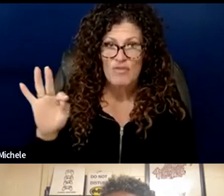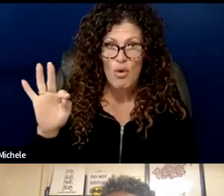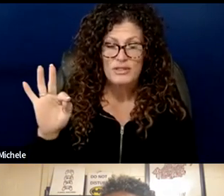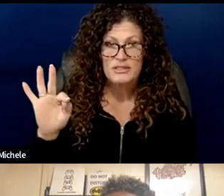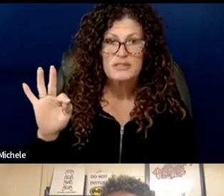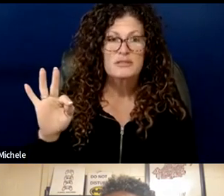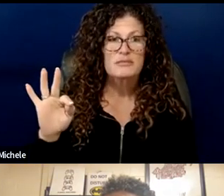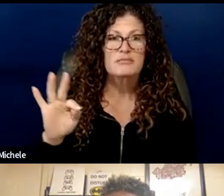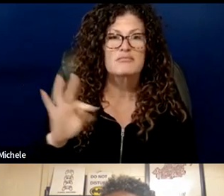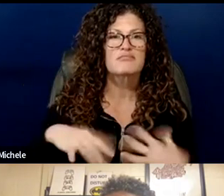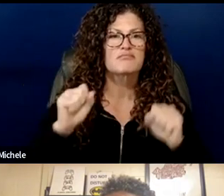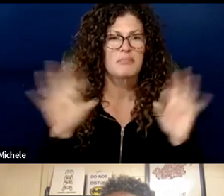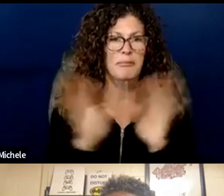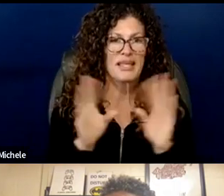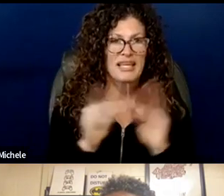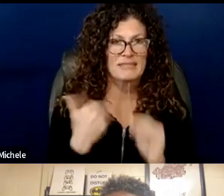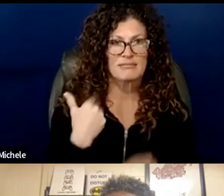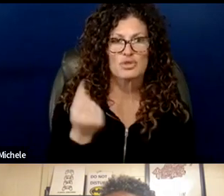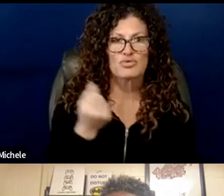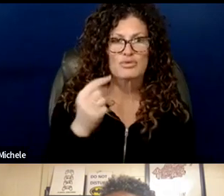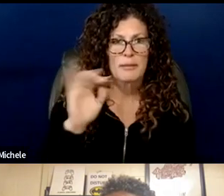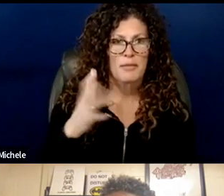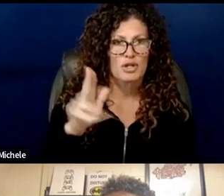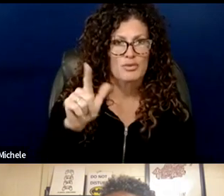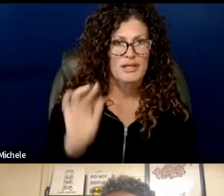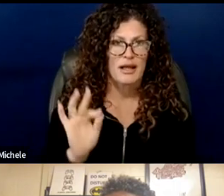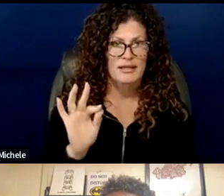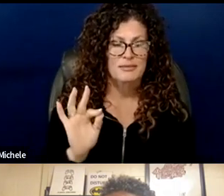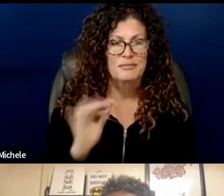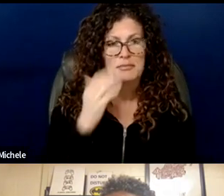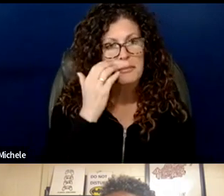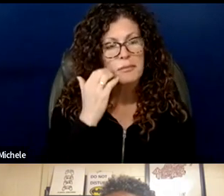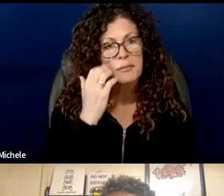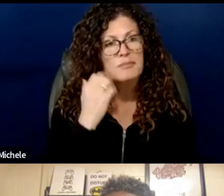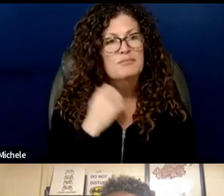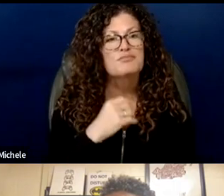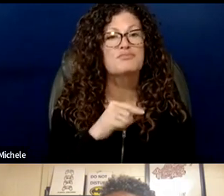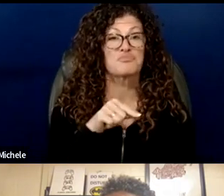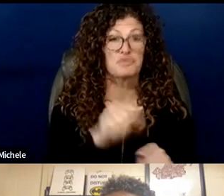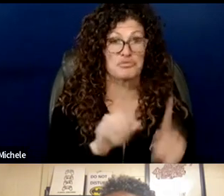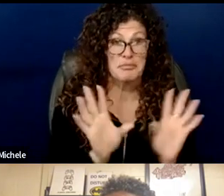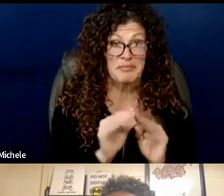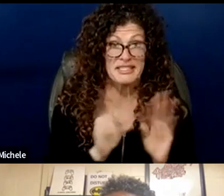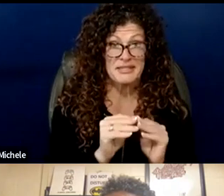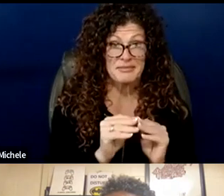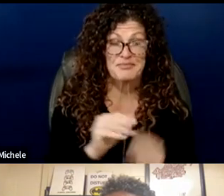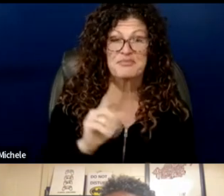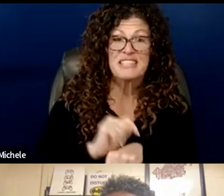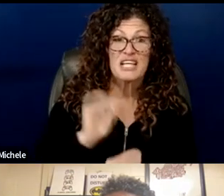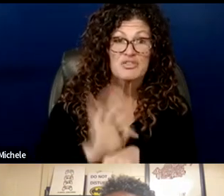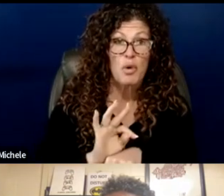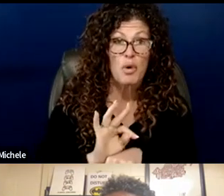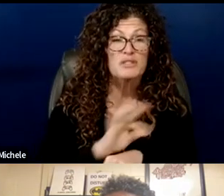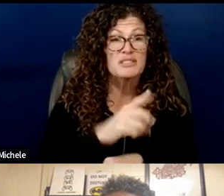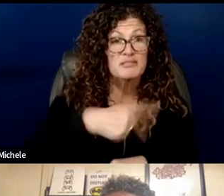scheduled meeting on tuesday march 29th 2022 at that meeting the task force agreed on